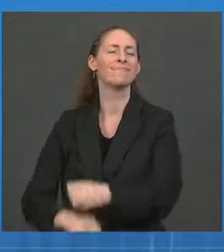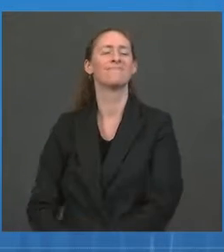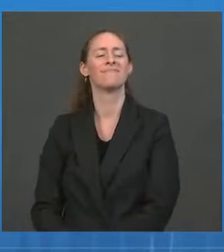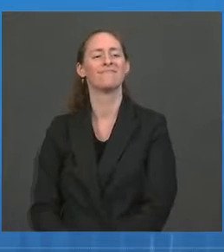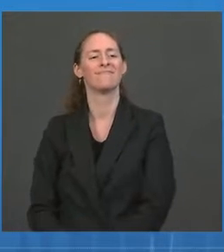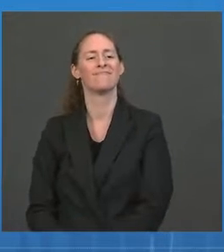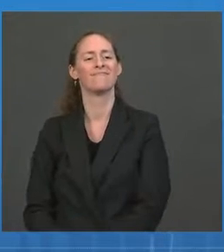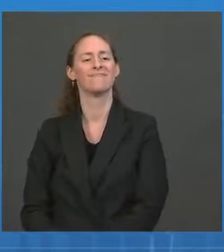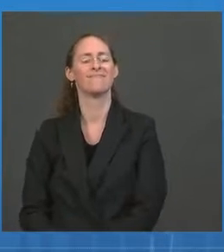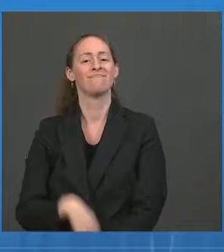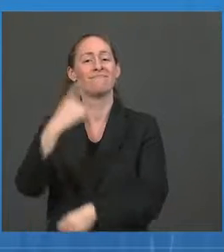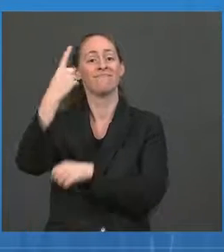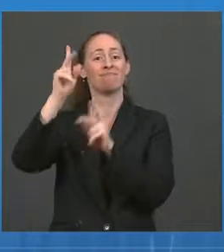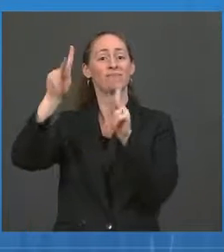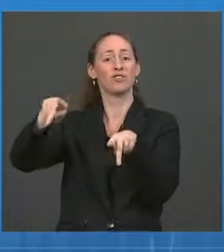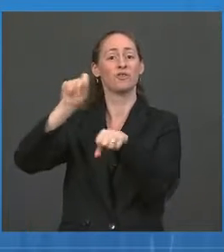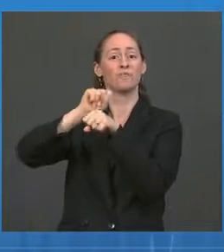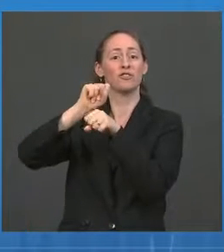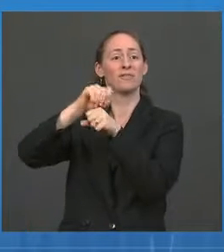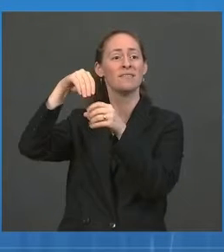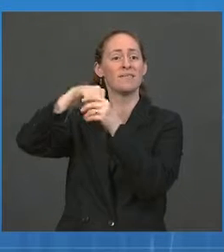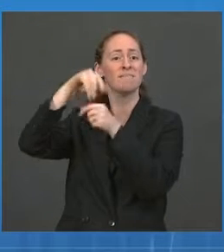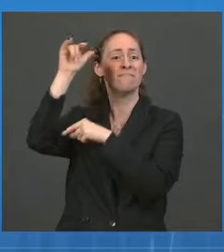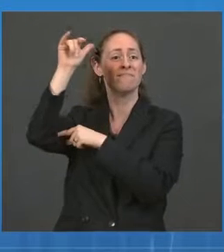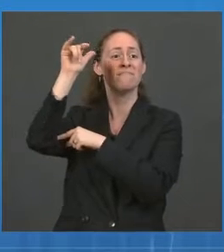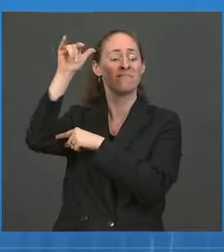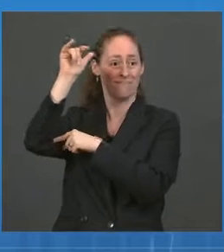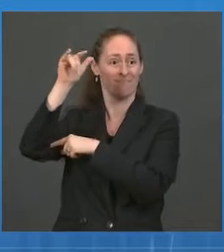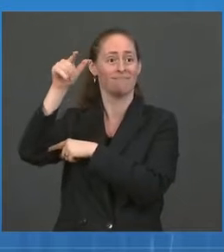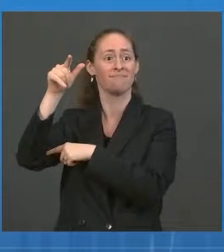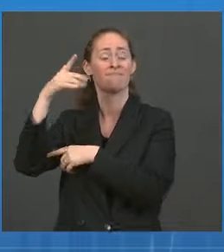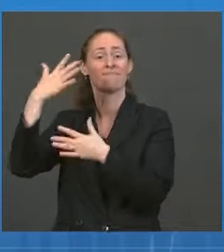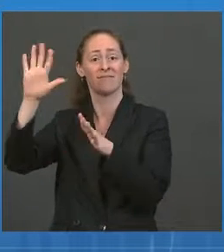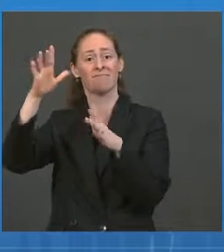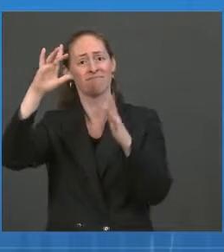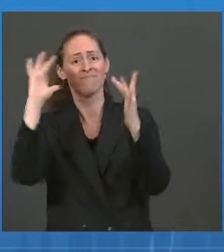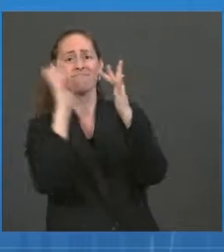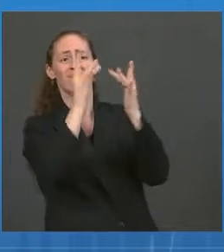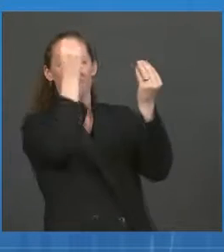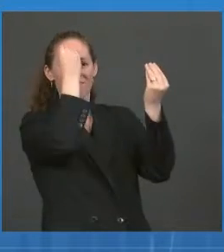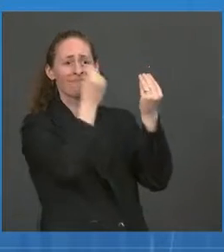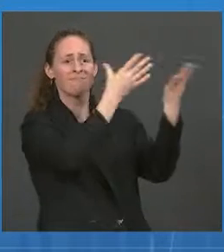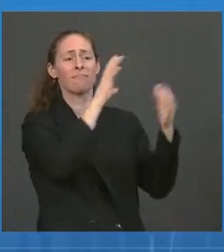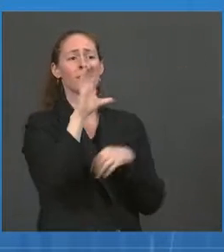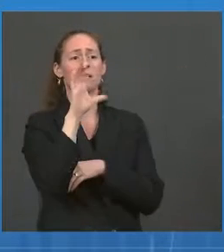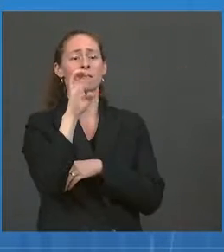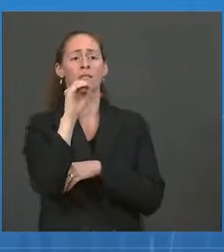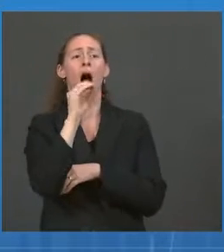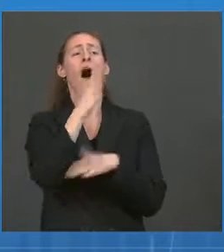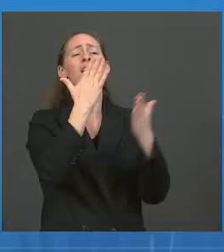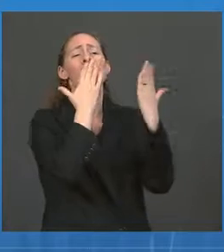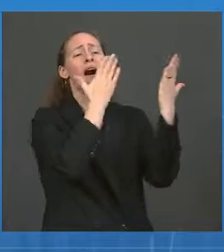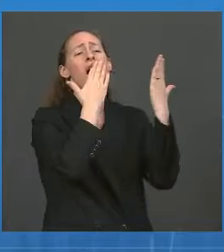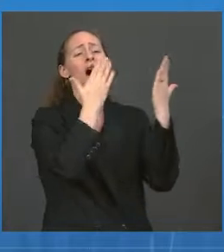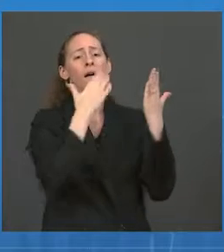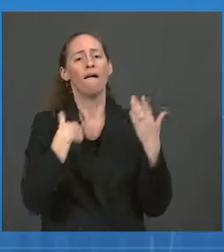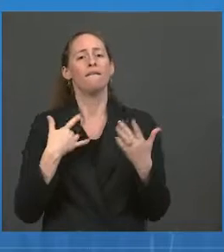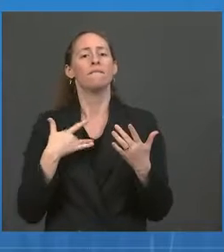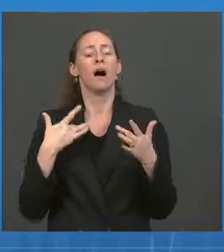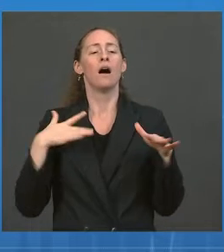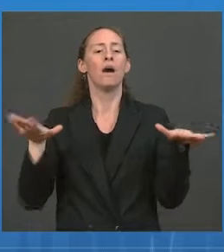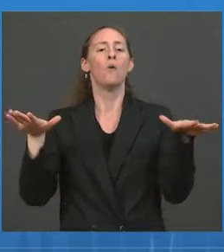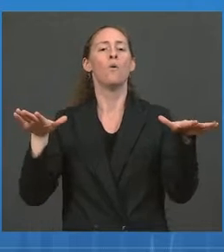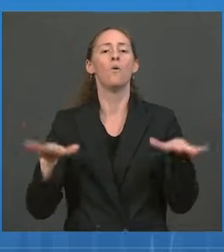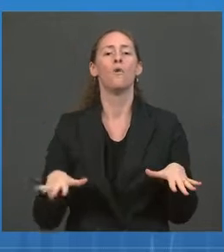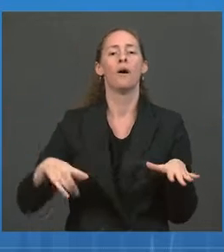I do feel safer and better knowing the people I work with are vaccinated and that customers